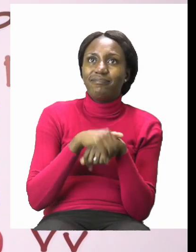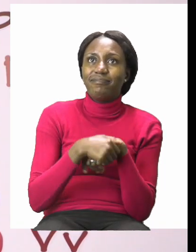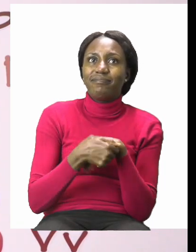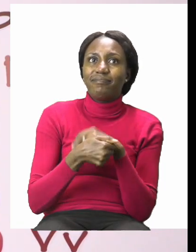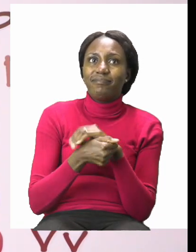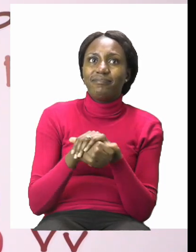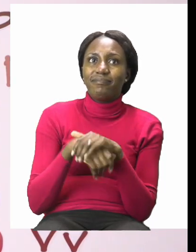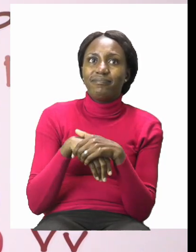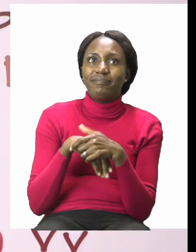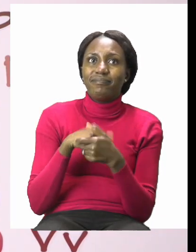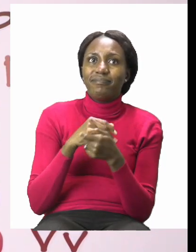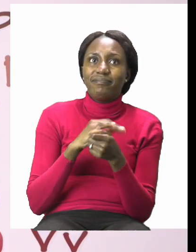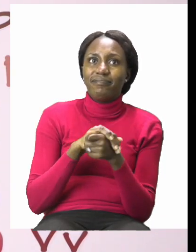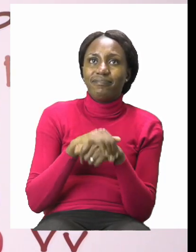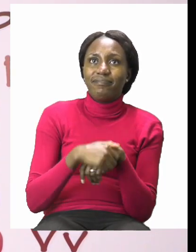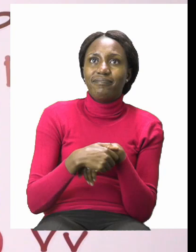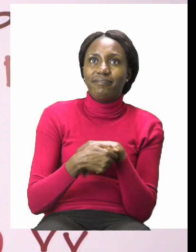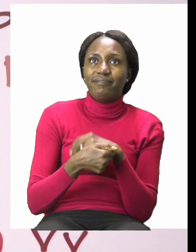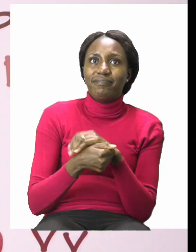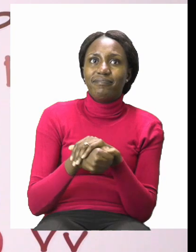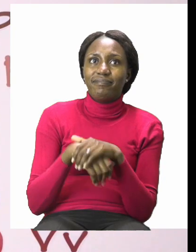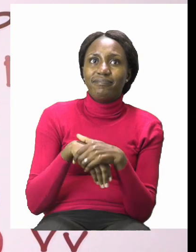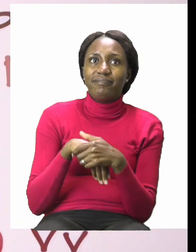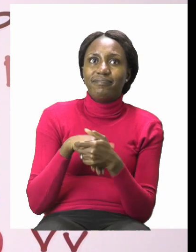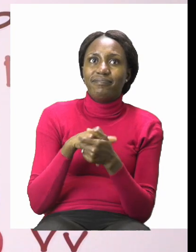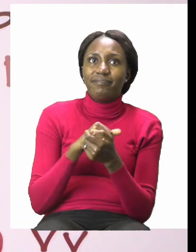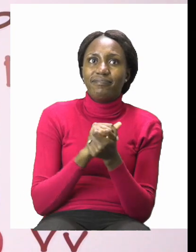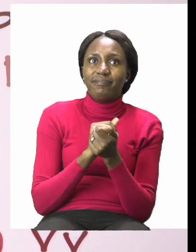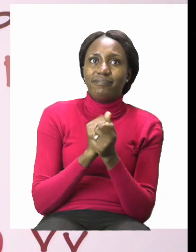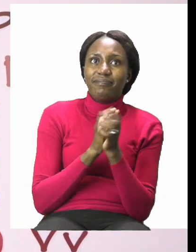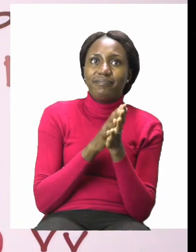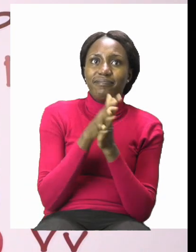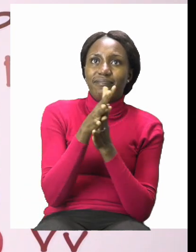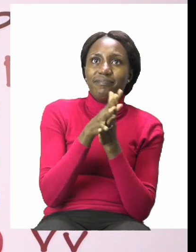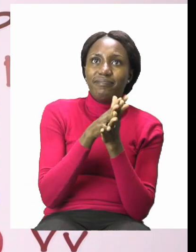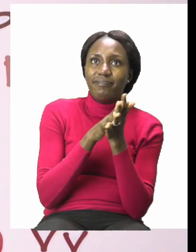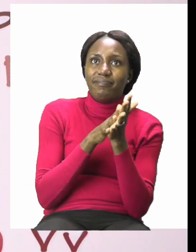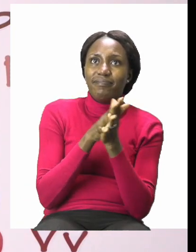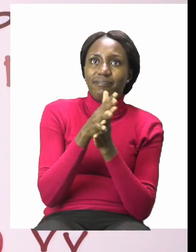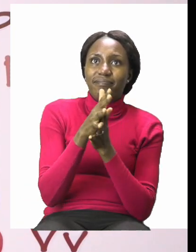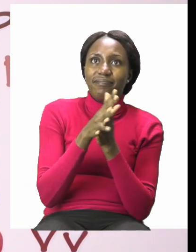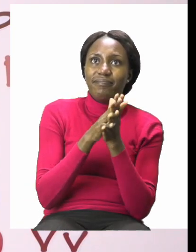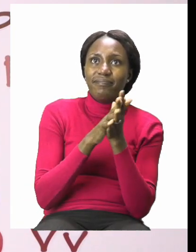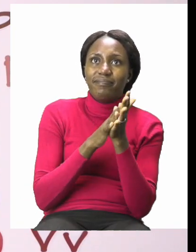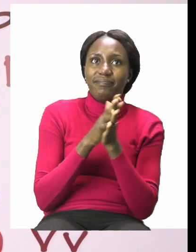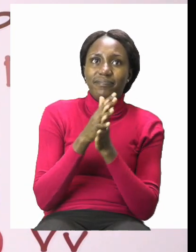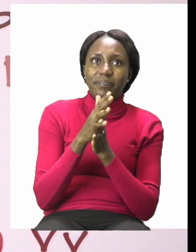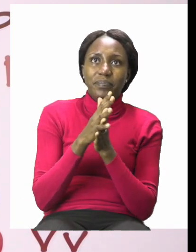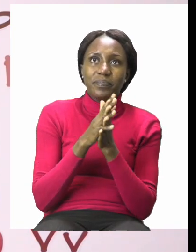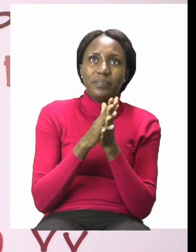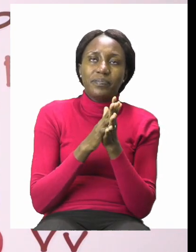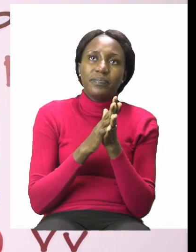and round your hands. In between your fingers.